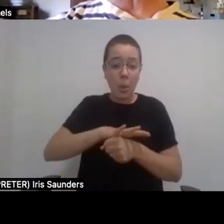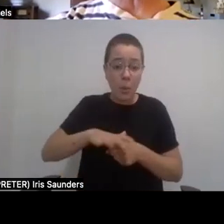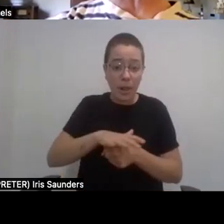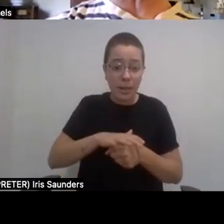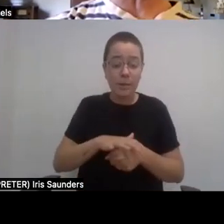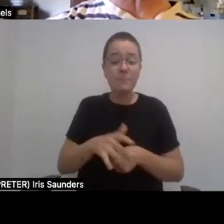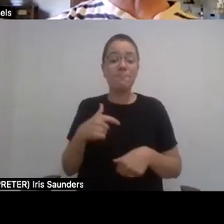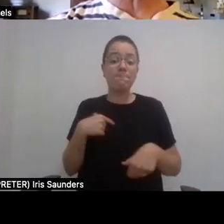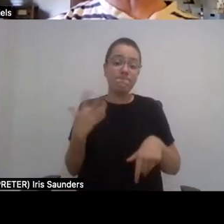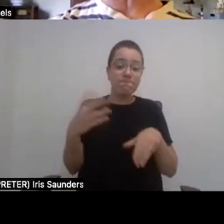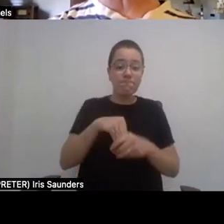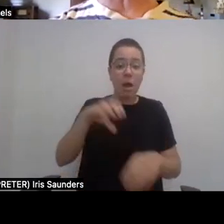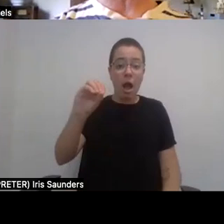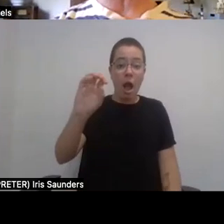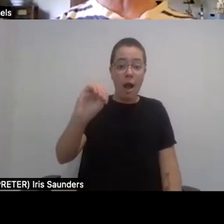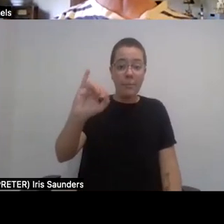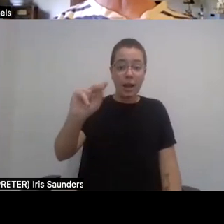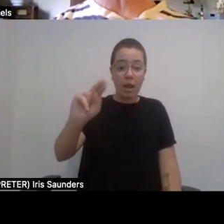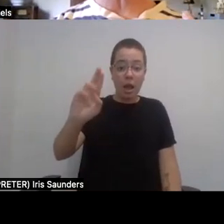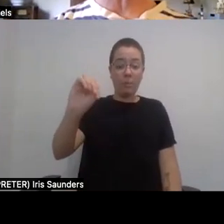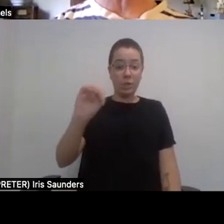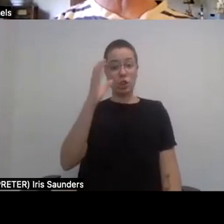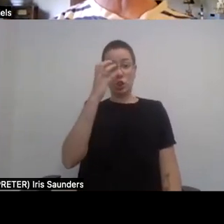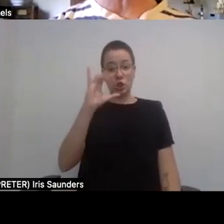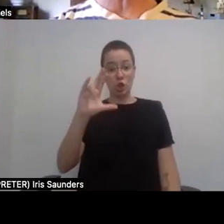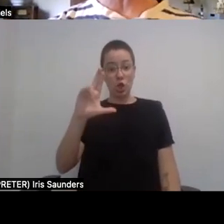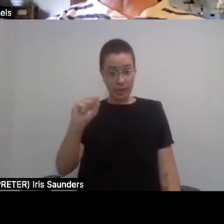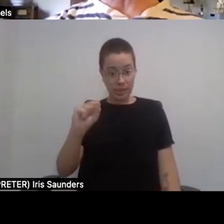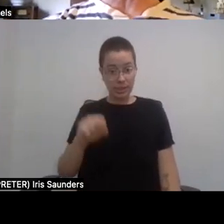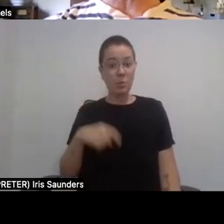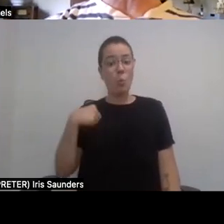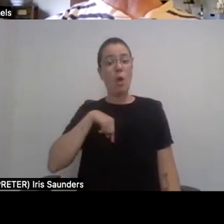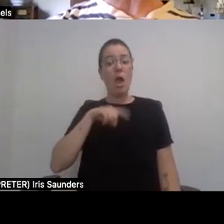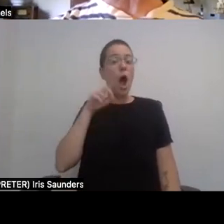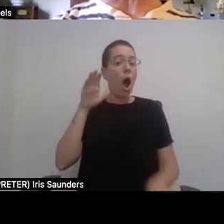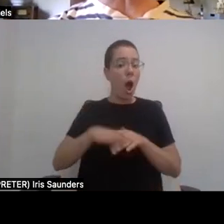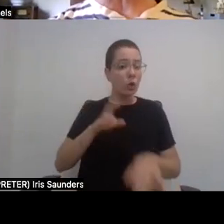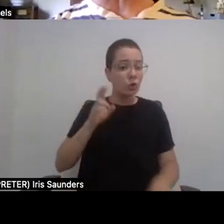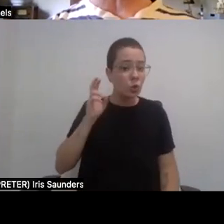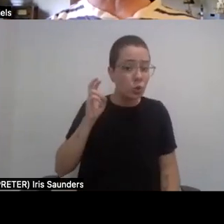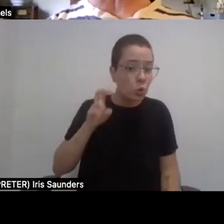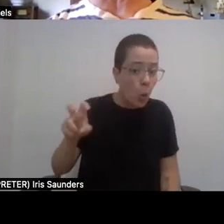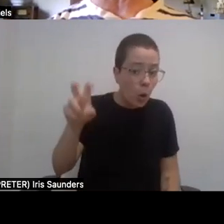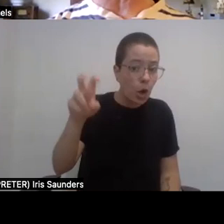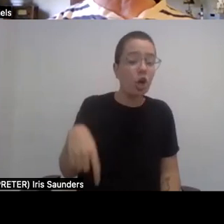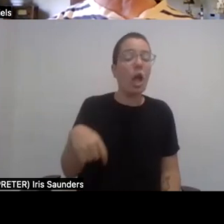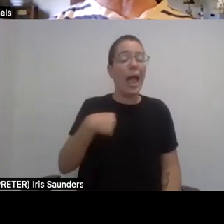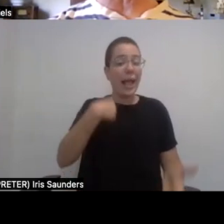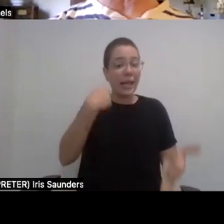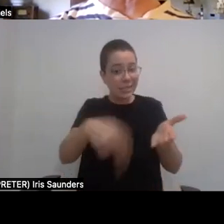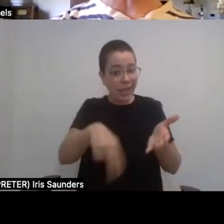with Omnium Circus, which has been a real honor. So we're touring and engaged with that. But I also dance with